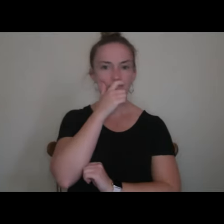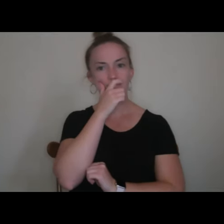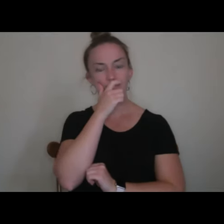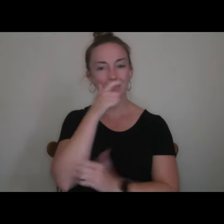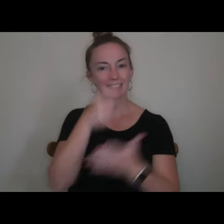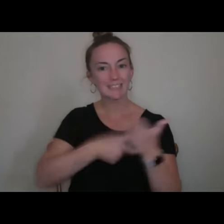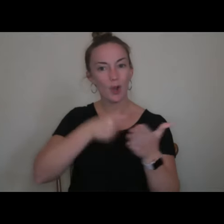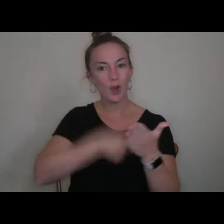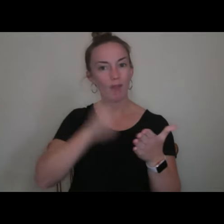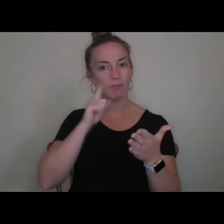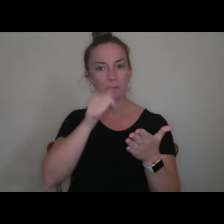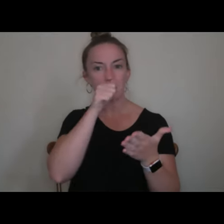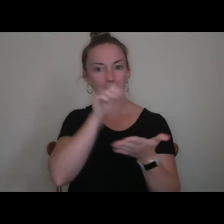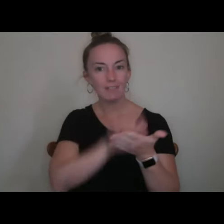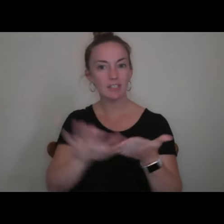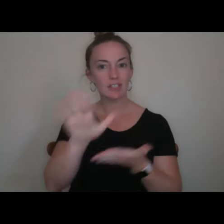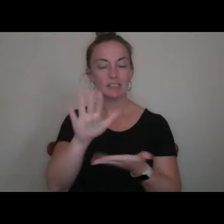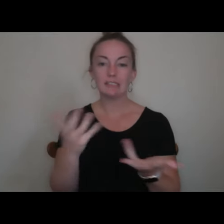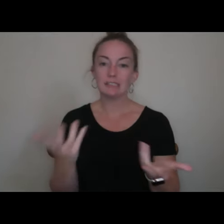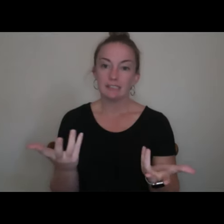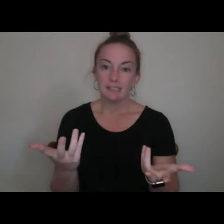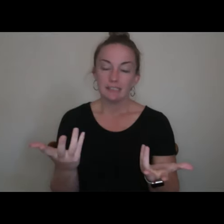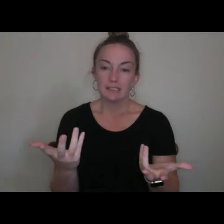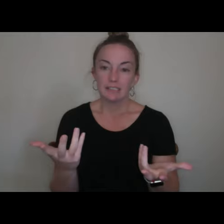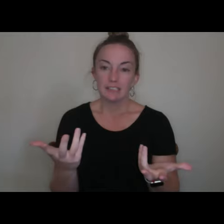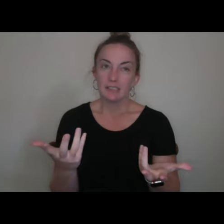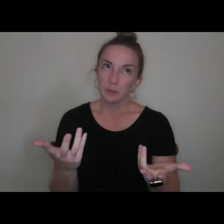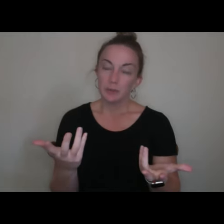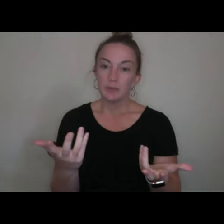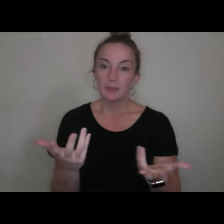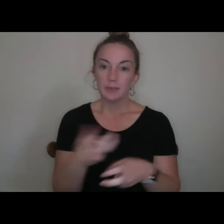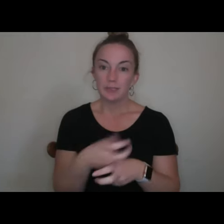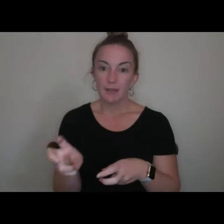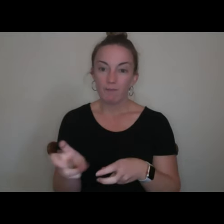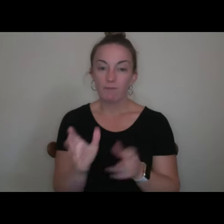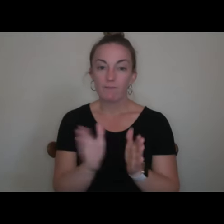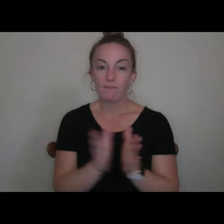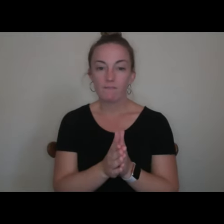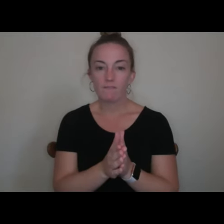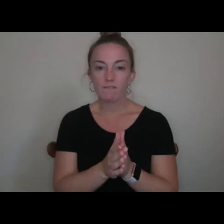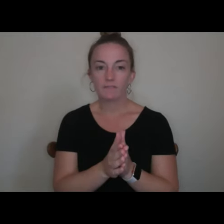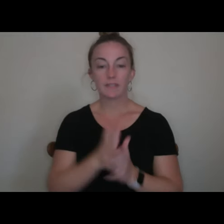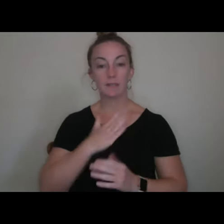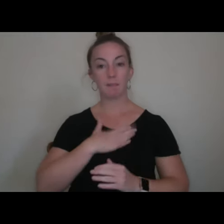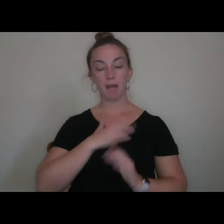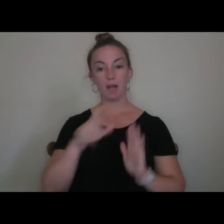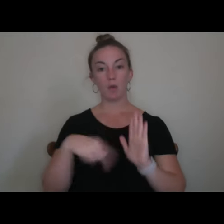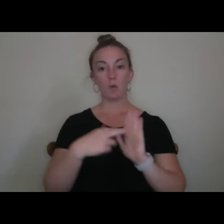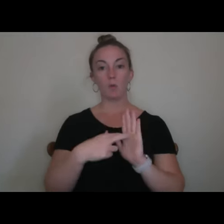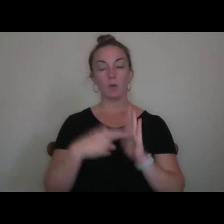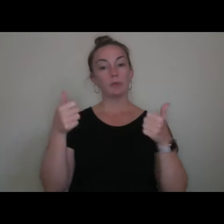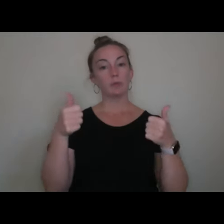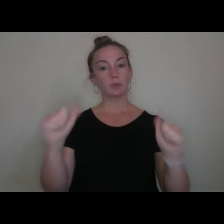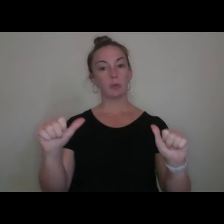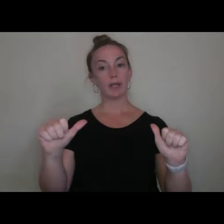cost of a private college could be a hurdle that you need to overcome. It's it's my role to try to